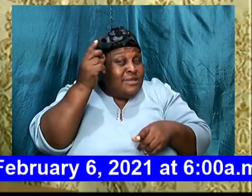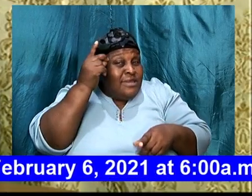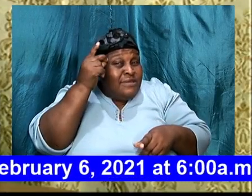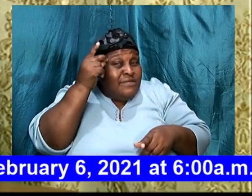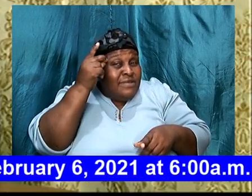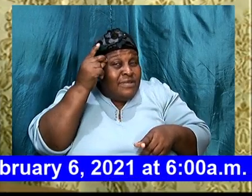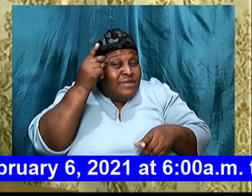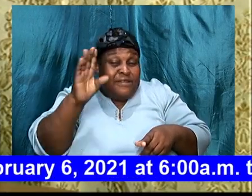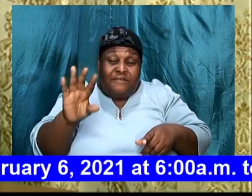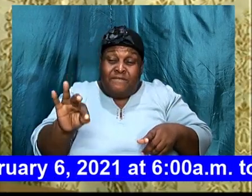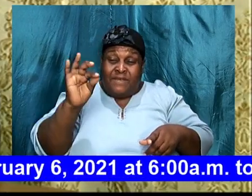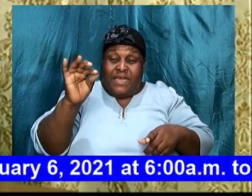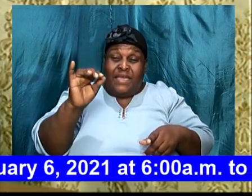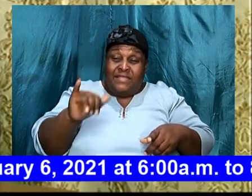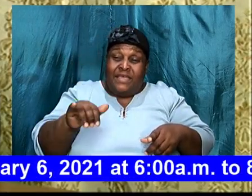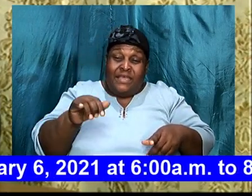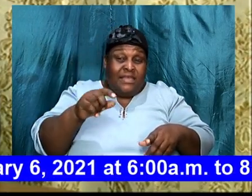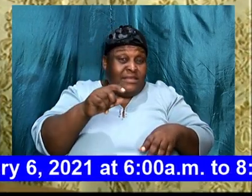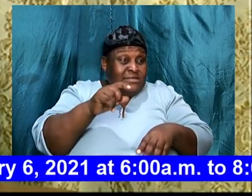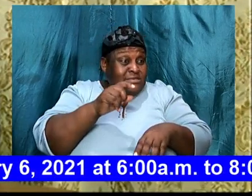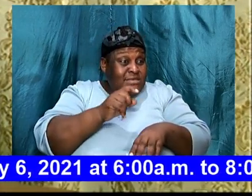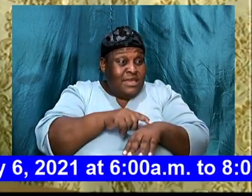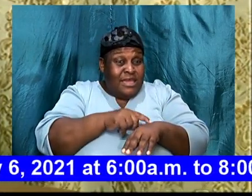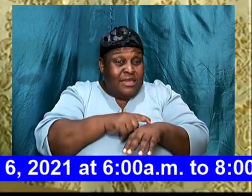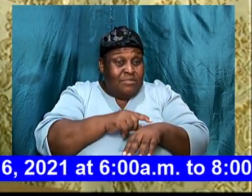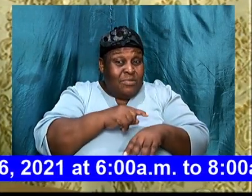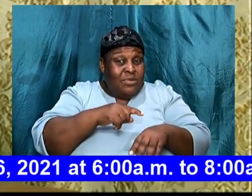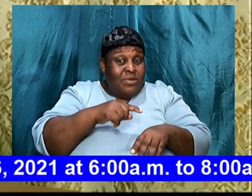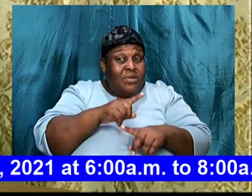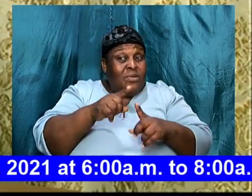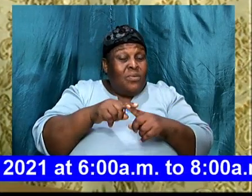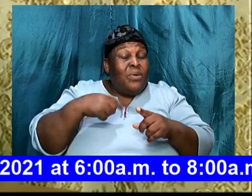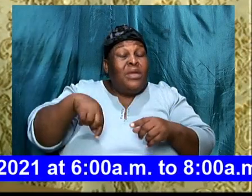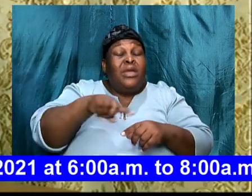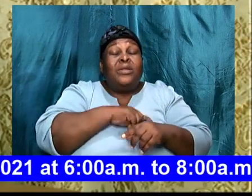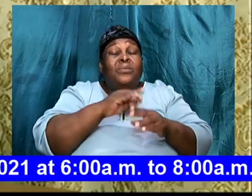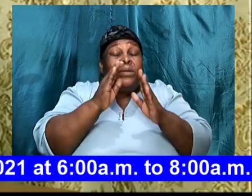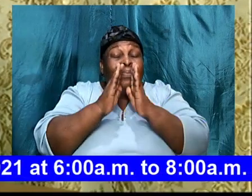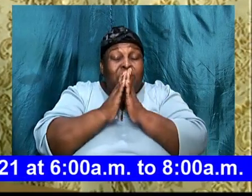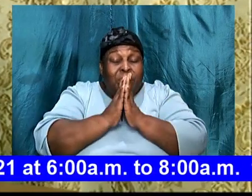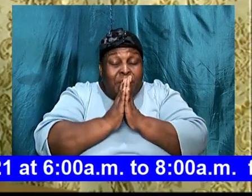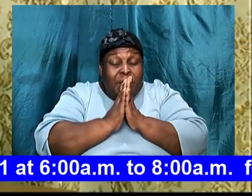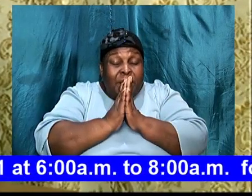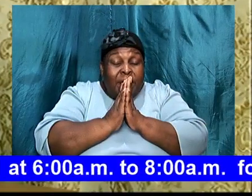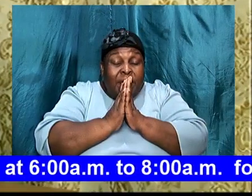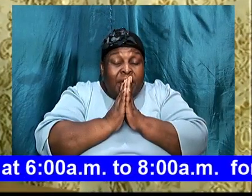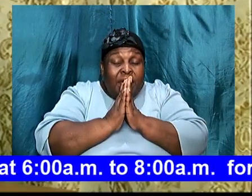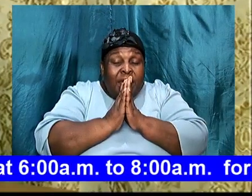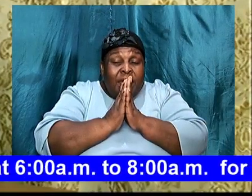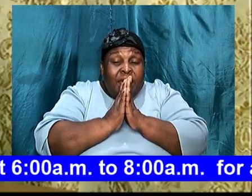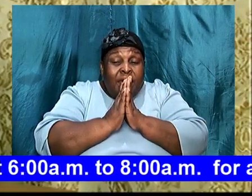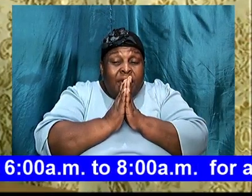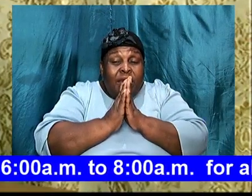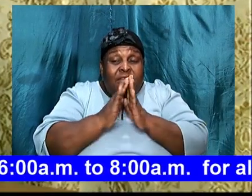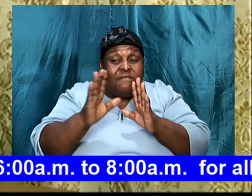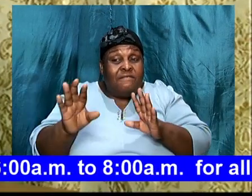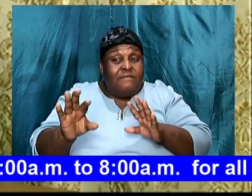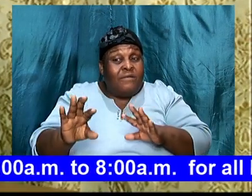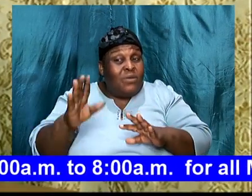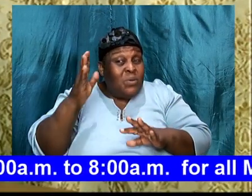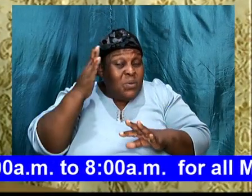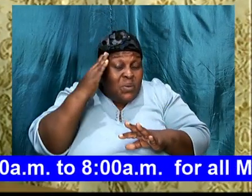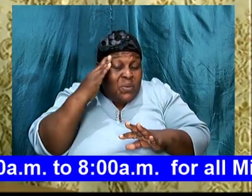times, when we pray, and ask God, and say, God, what is your will, we are going to find out, that there is no answer,